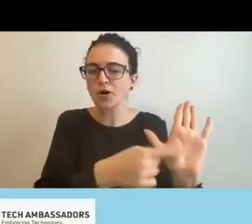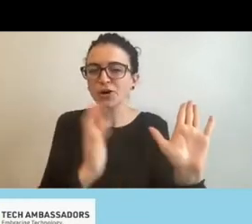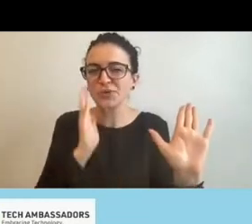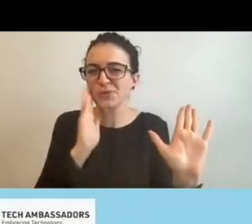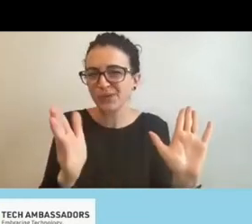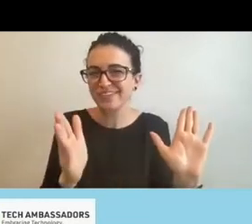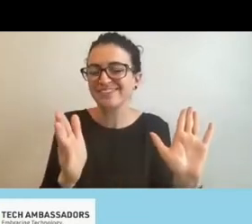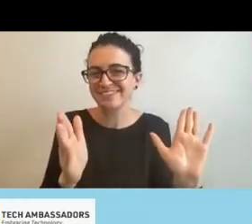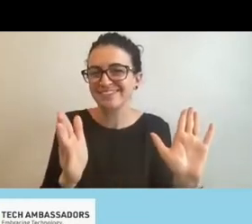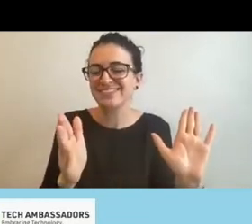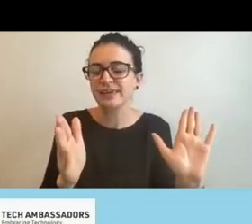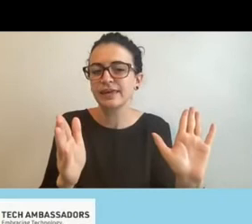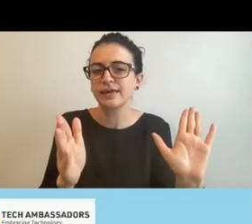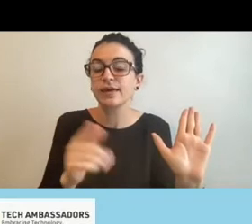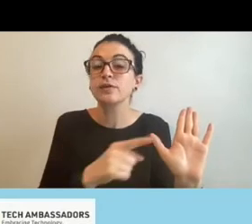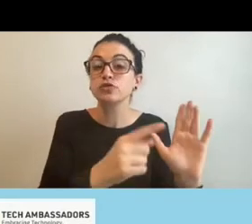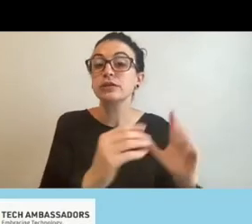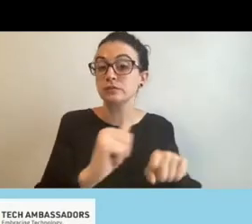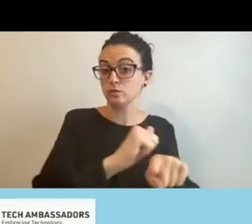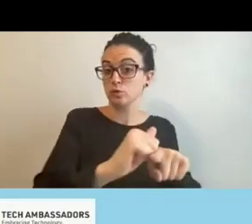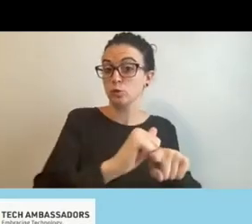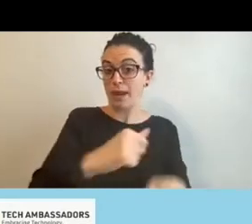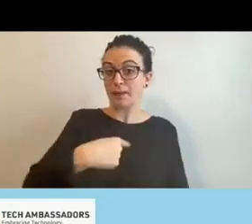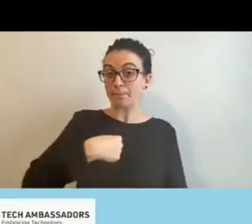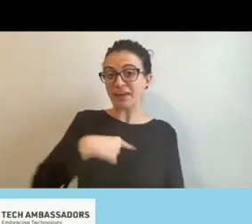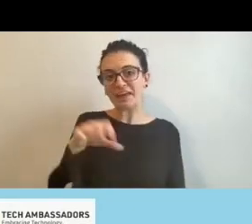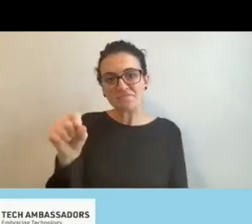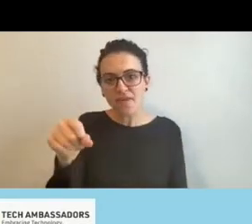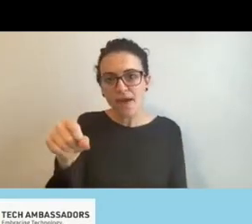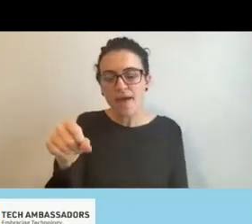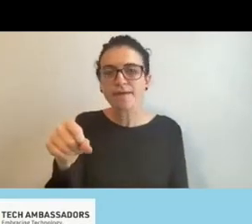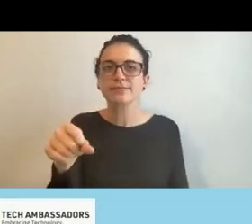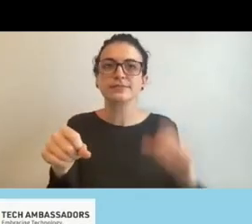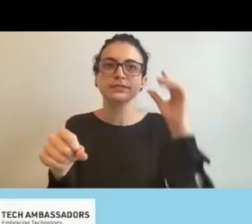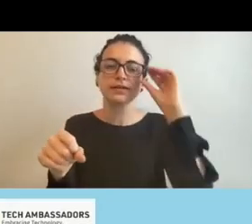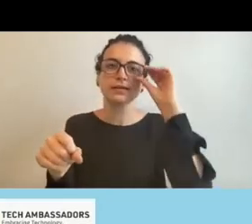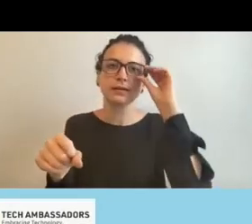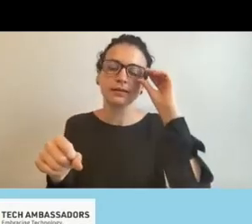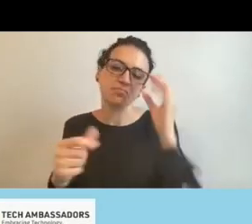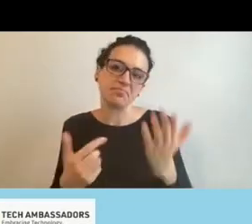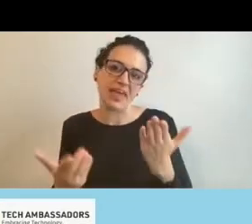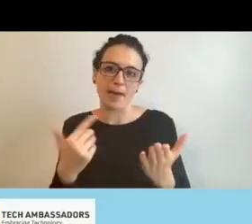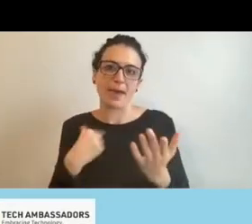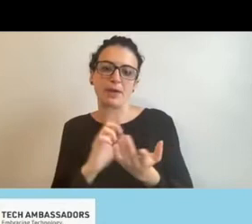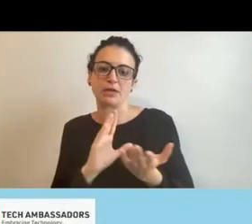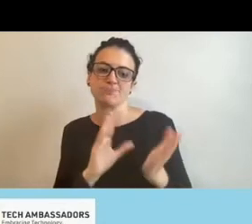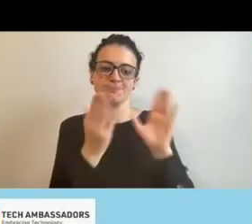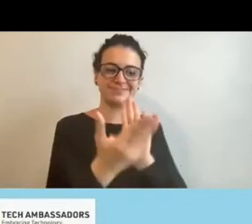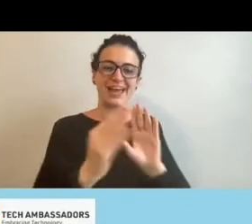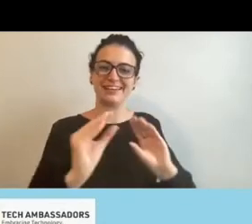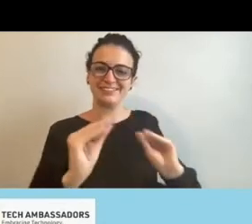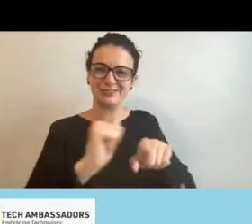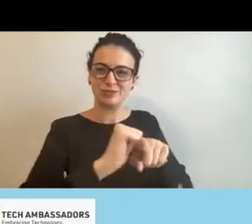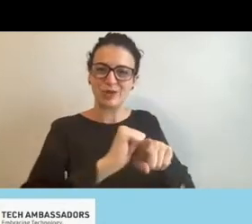She, she's training me, but I might have, I might need to train her. There you